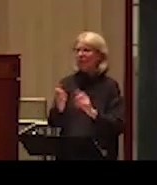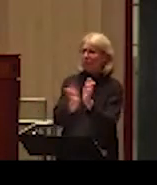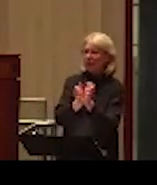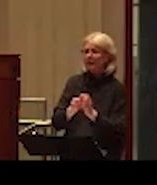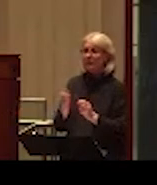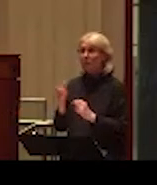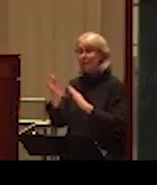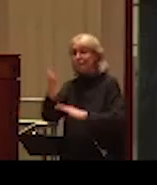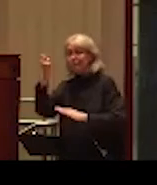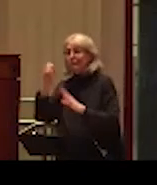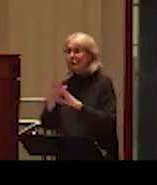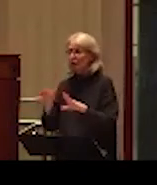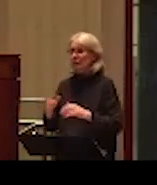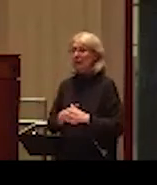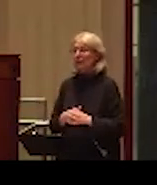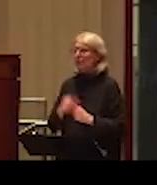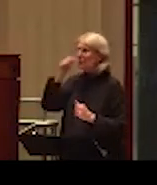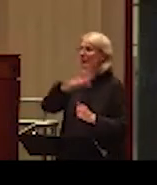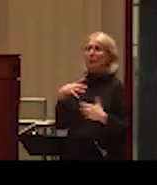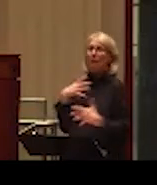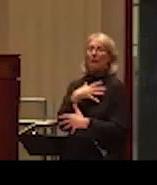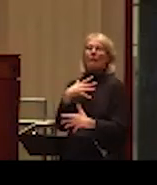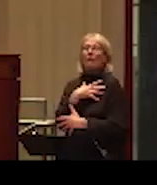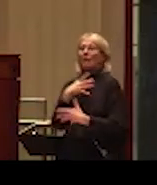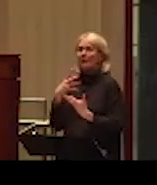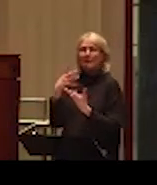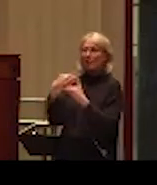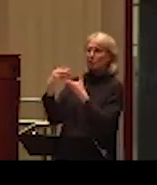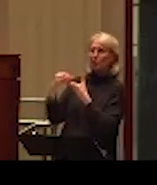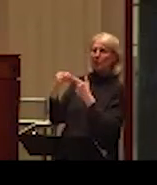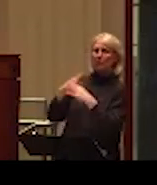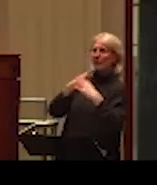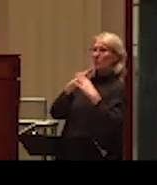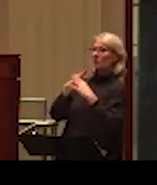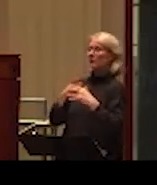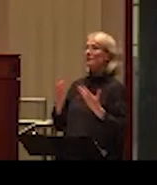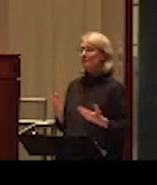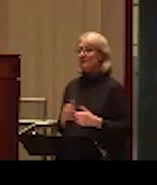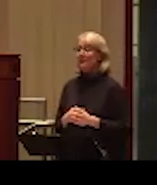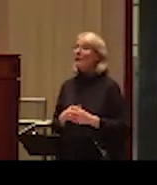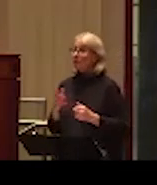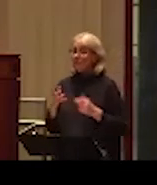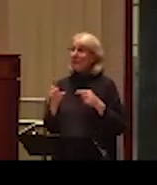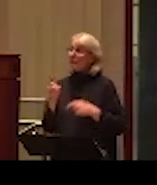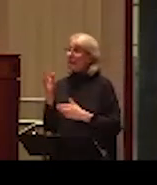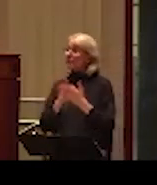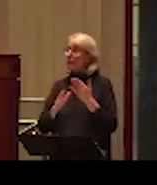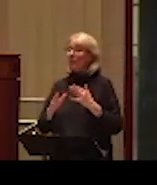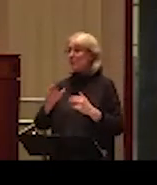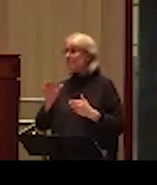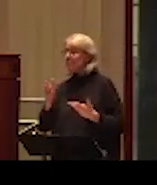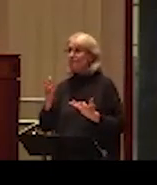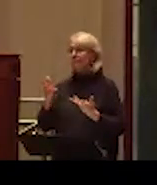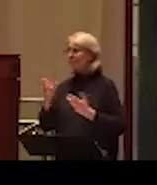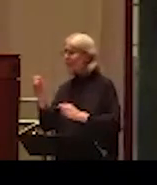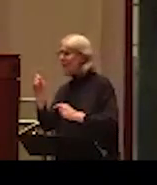they're afraid. And many of those who try to find help, they actually don't know where they can